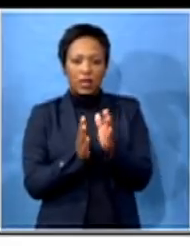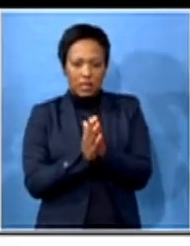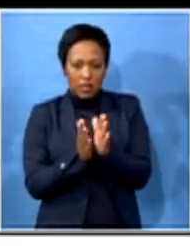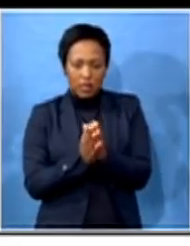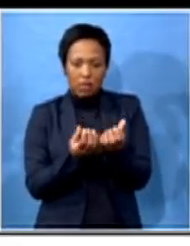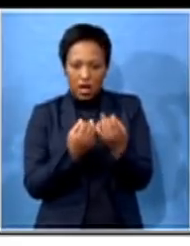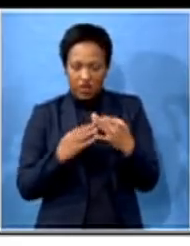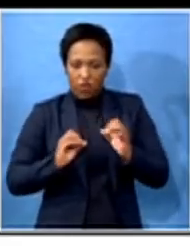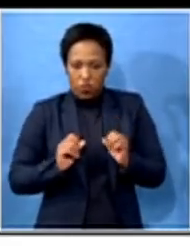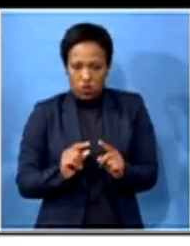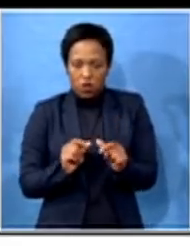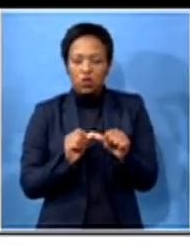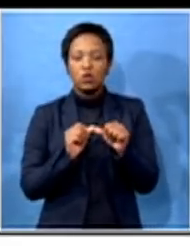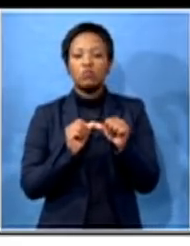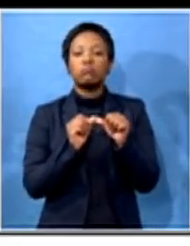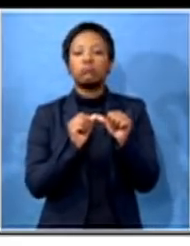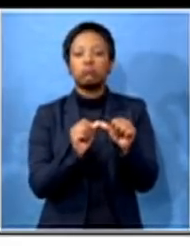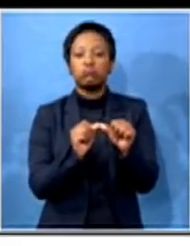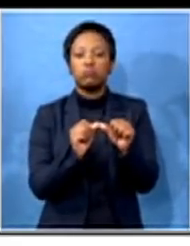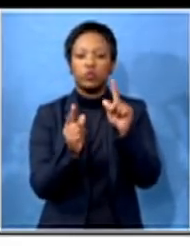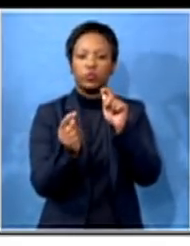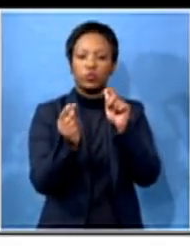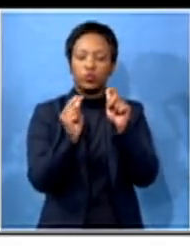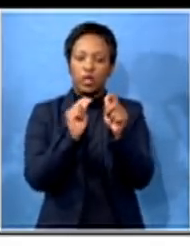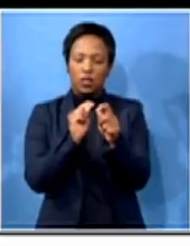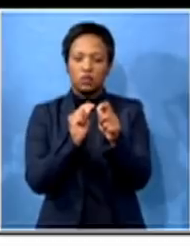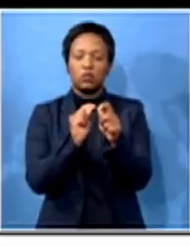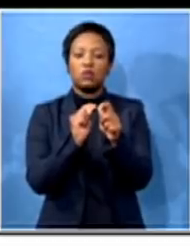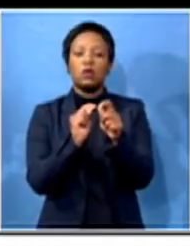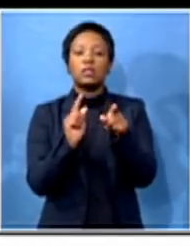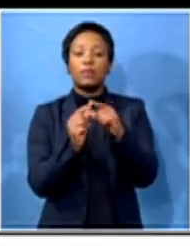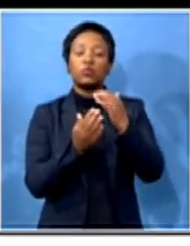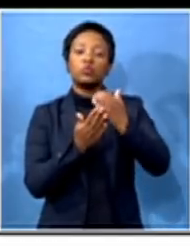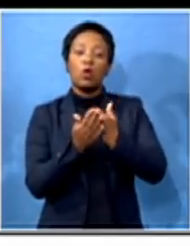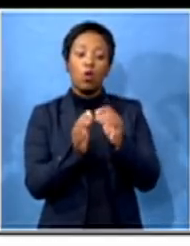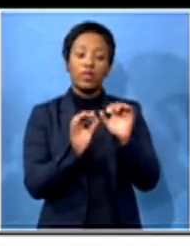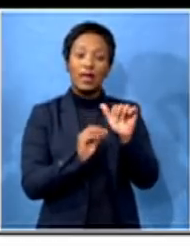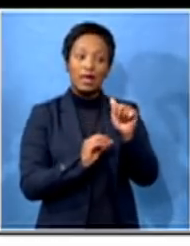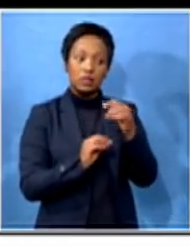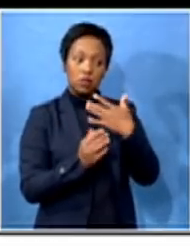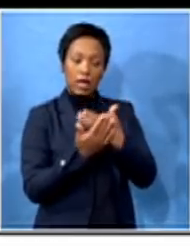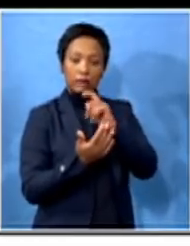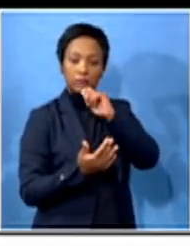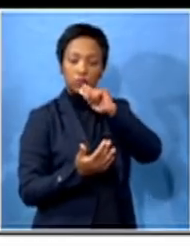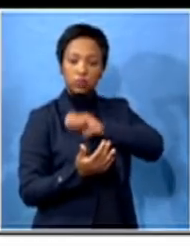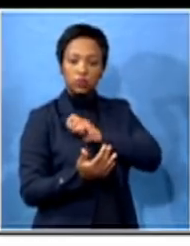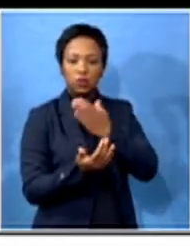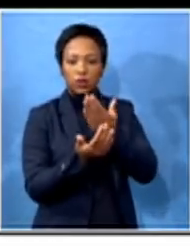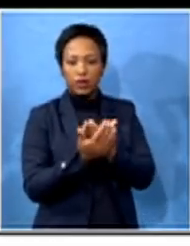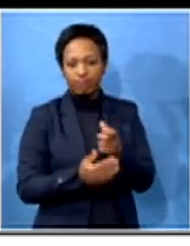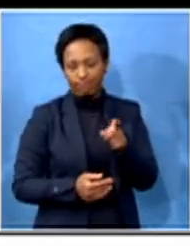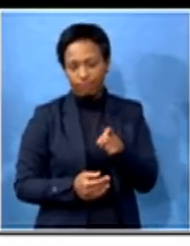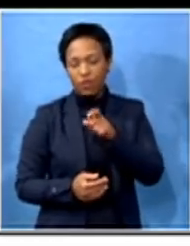itself to clean itself to allow itself to restore its credibility to allow itself to ensure that we focus